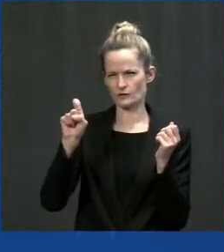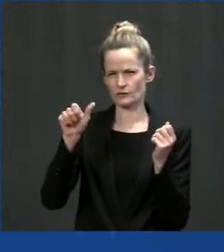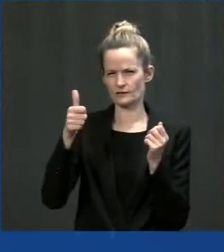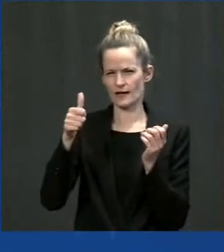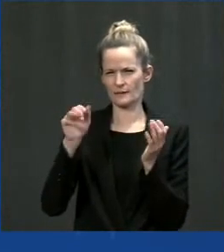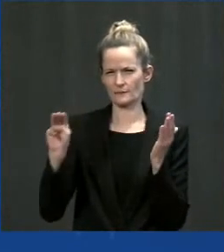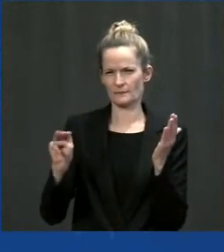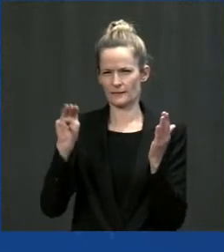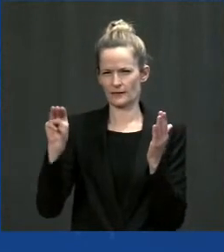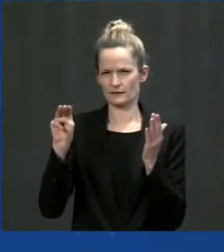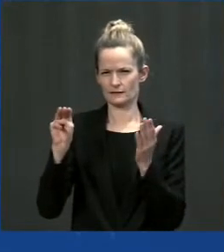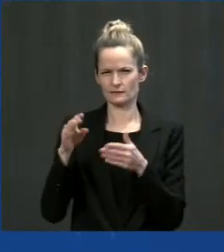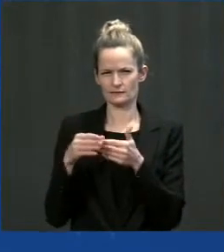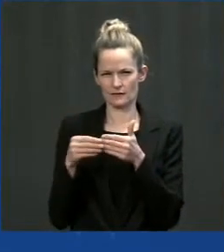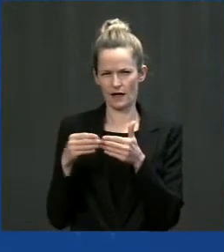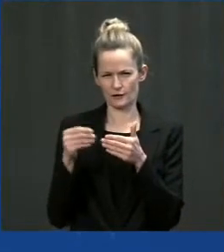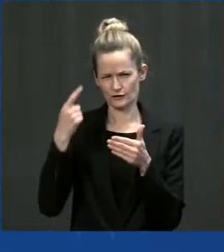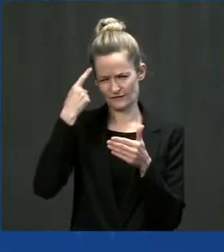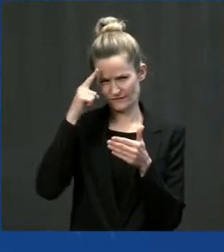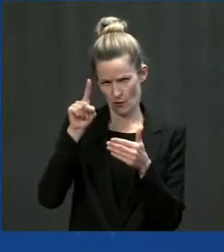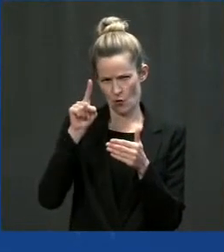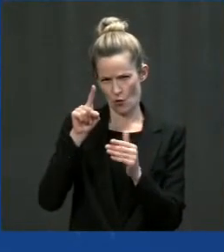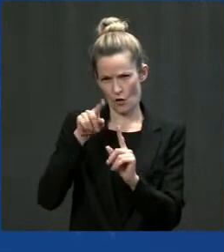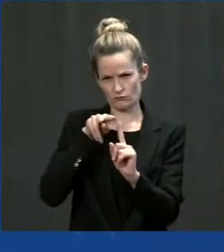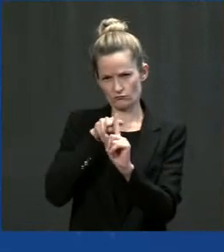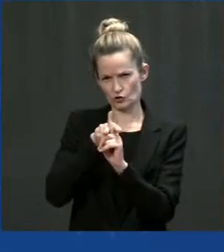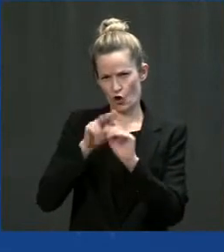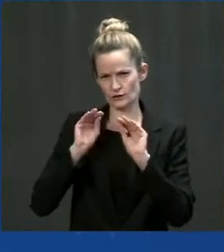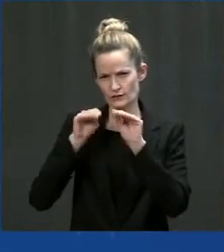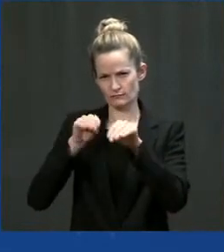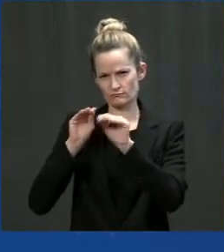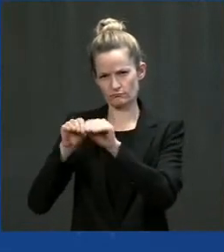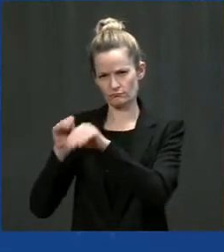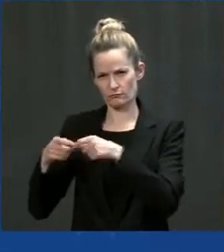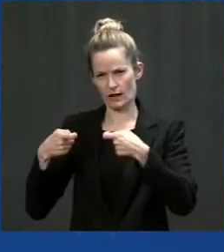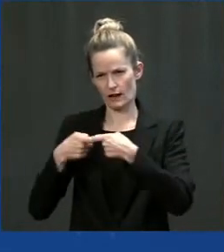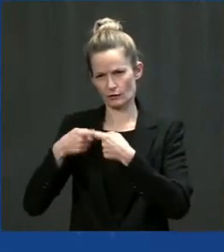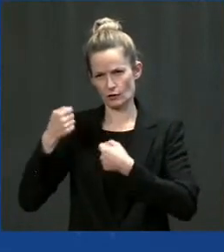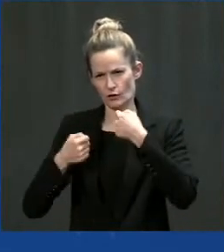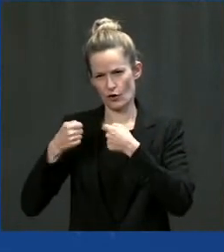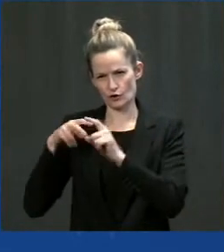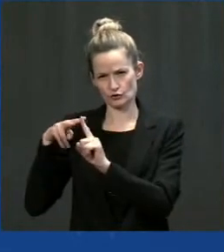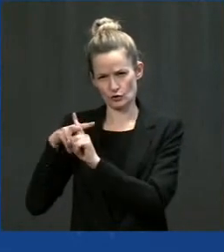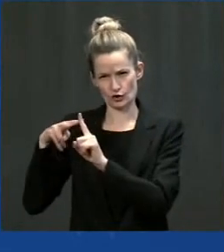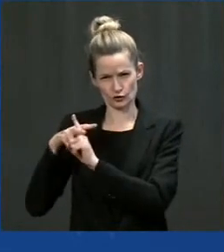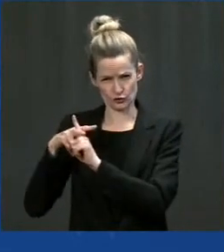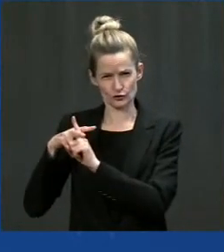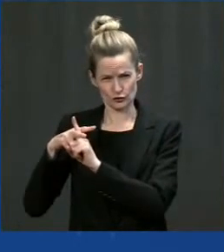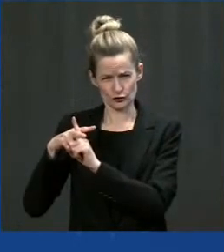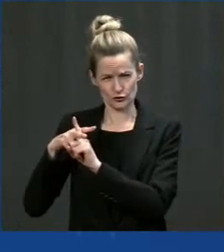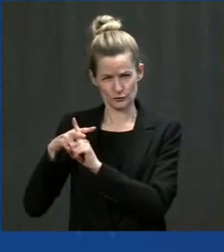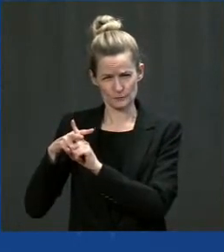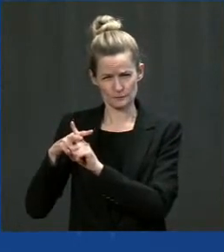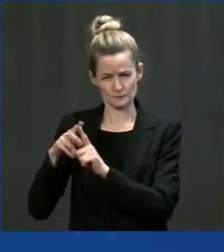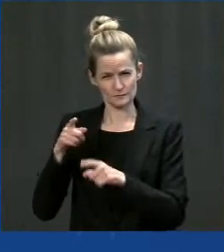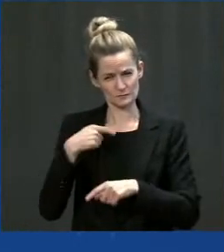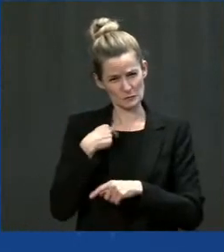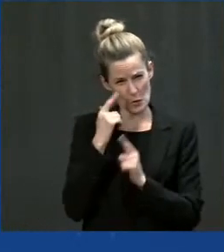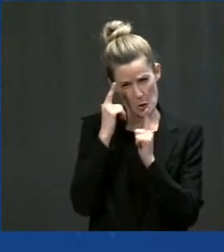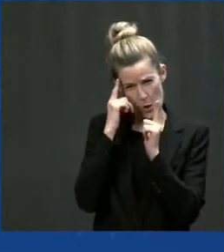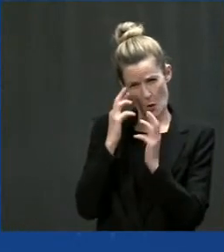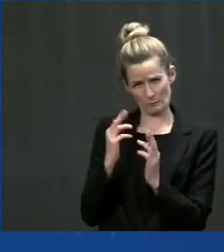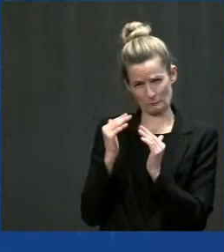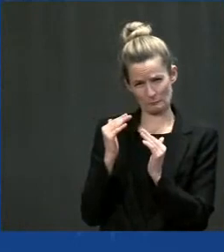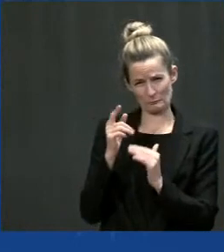charging networks. So I just think hopefully this makes people realize if the auto workers